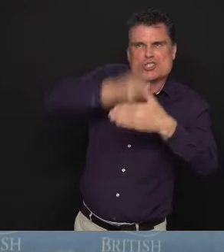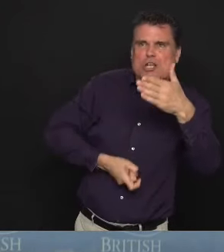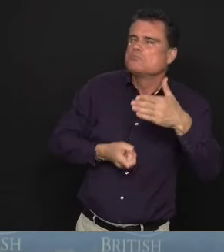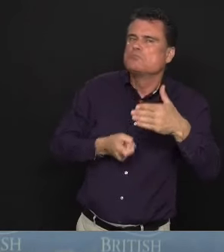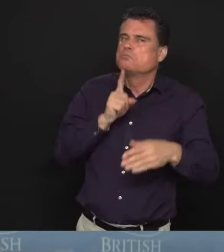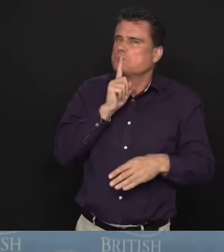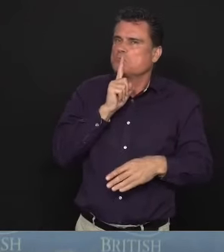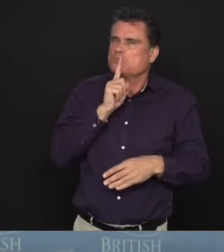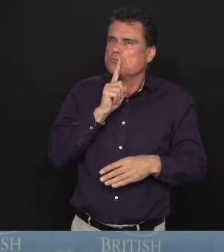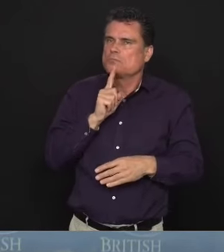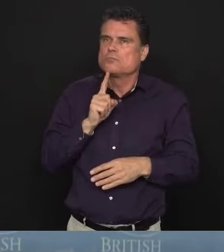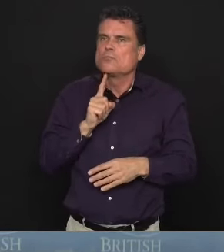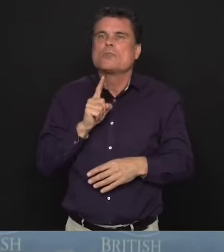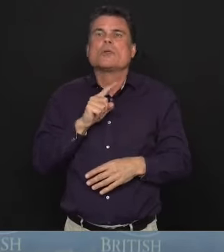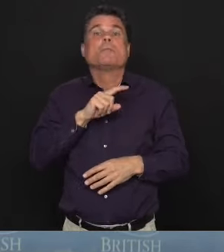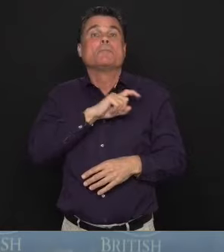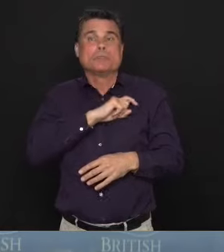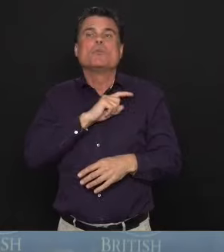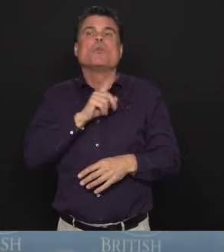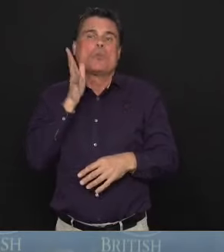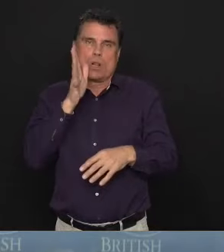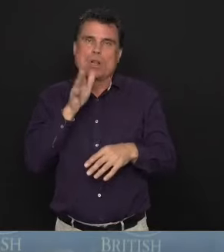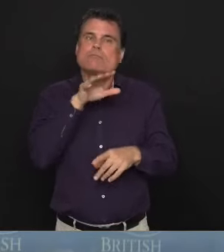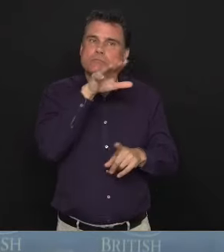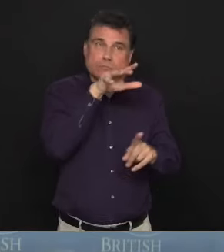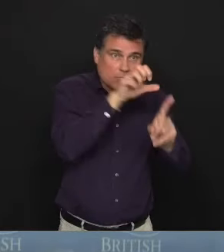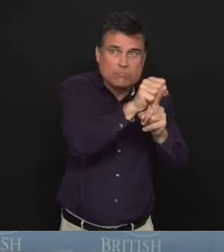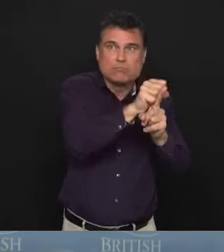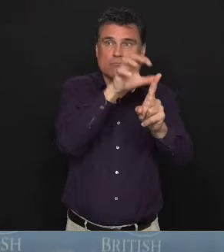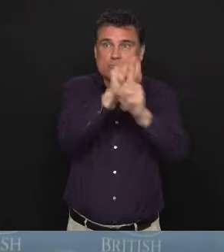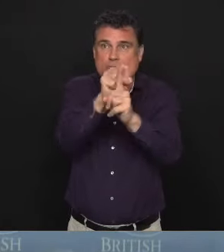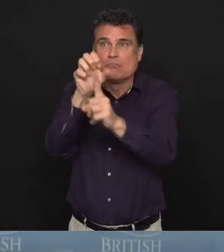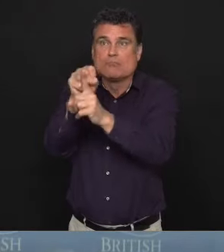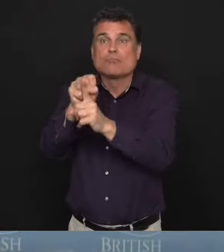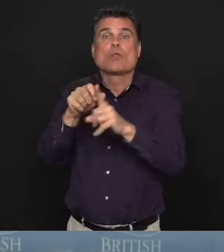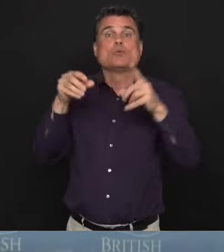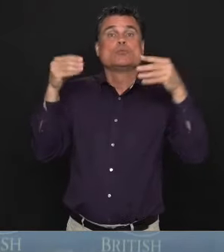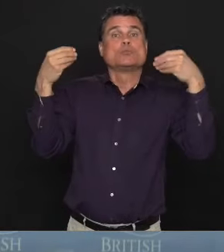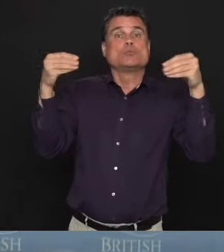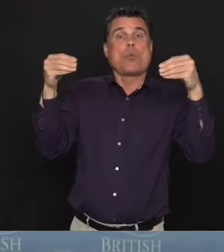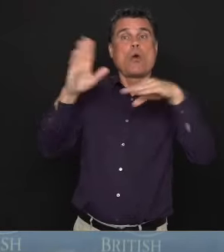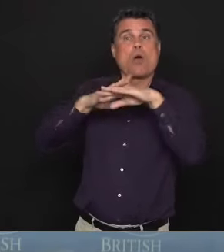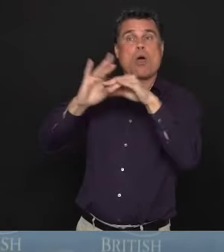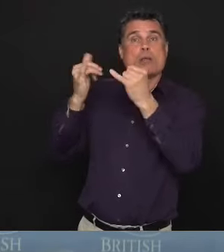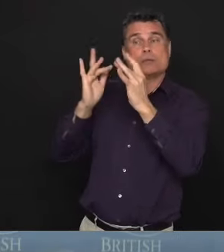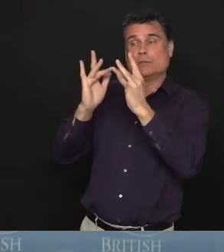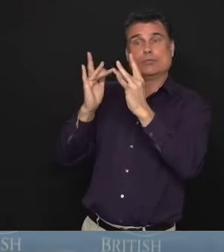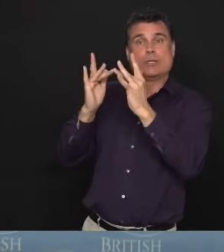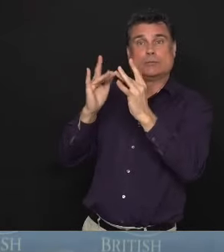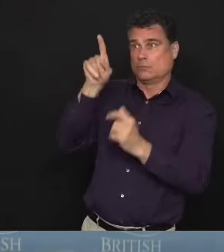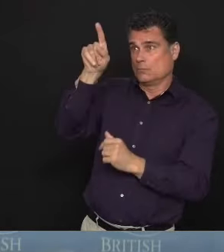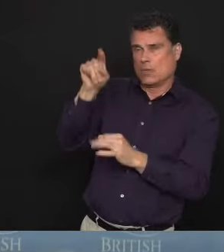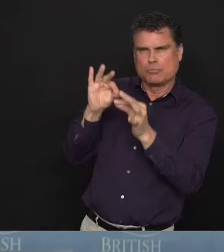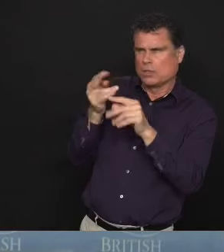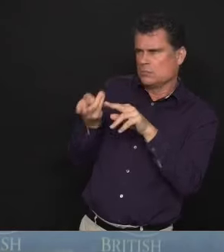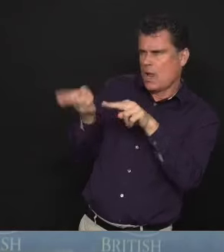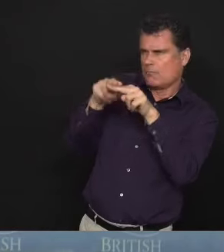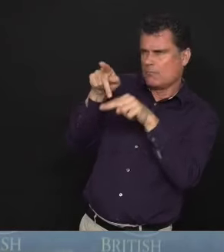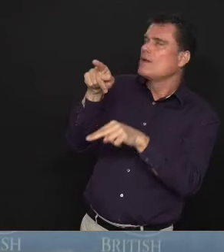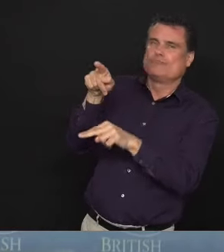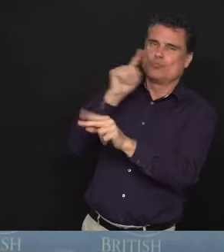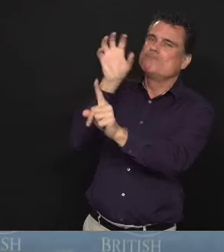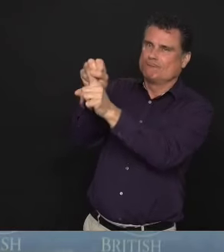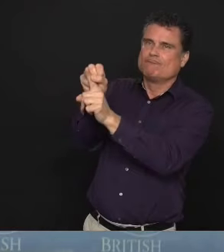reselling product online. We know that whenever there is a situation like this, there will be those who want to prey